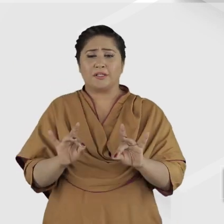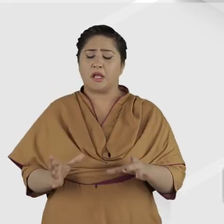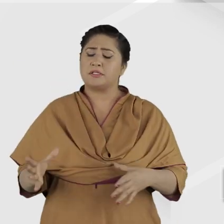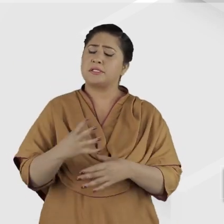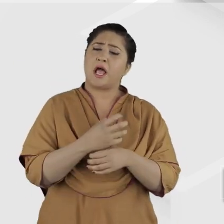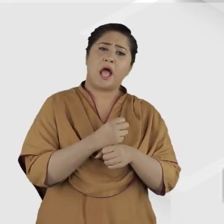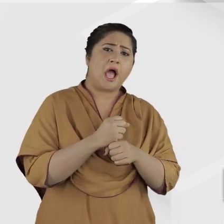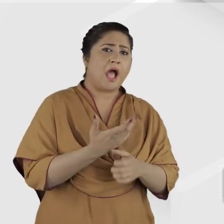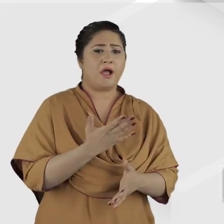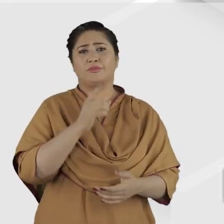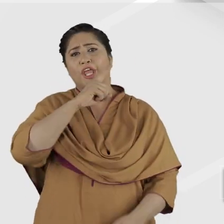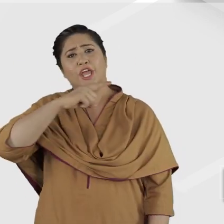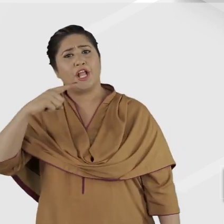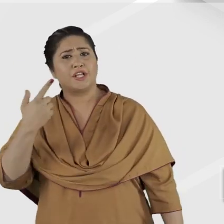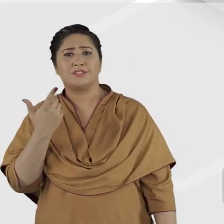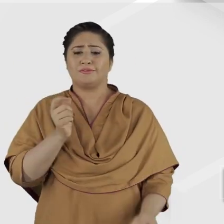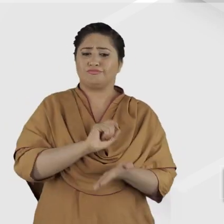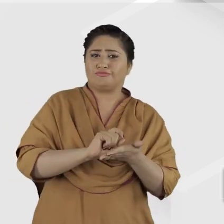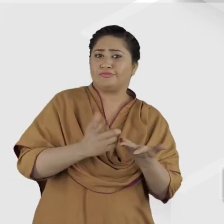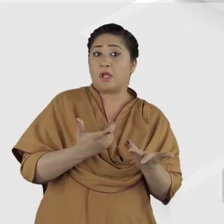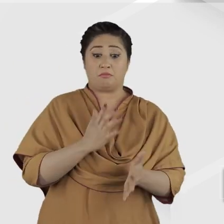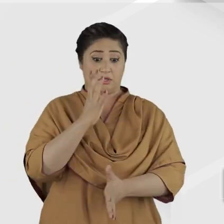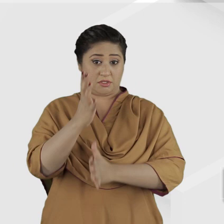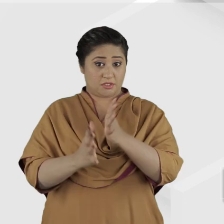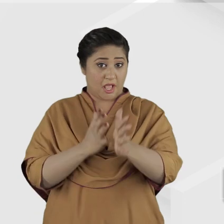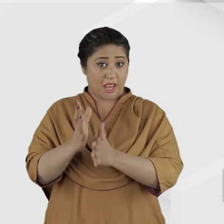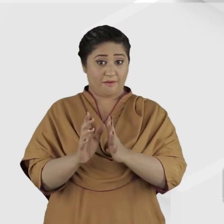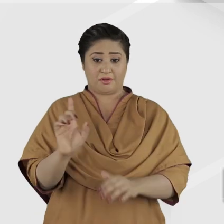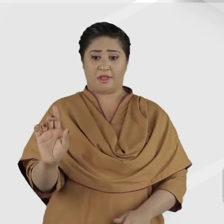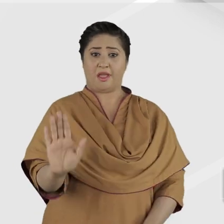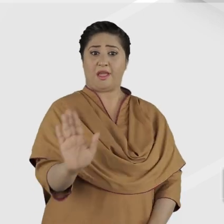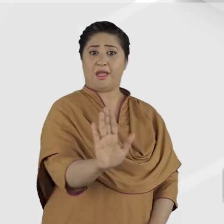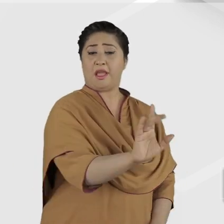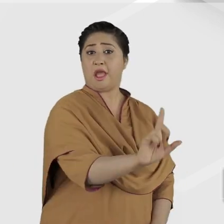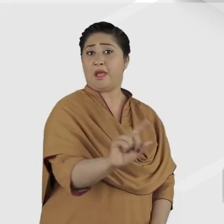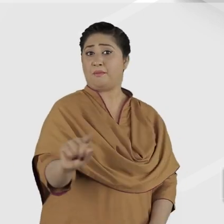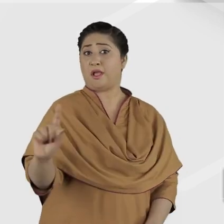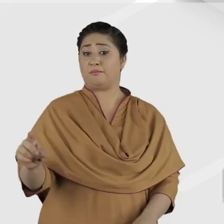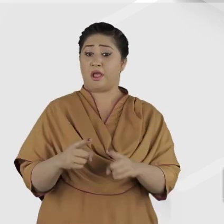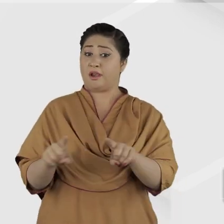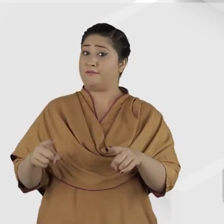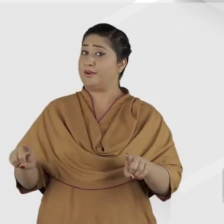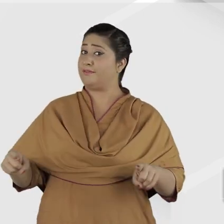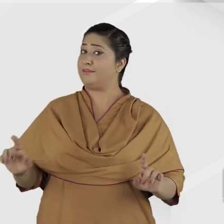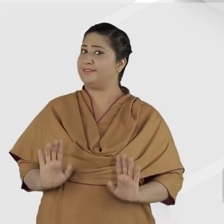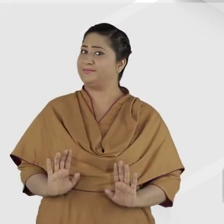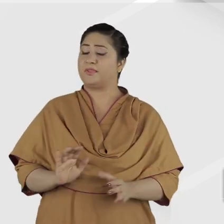all speak and write in English, but their sign languages are each unique and different.